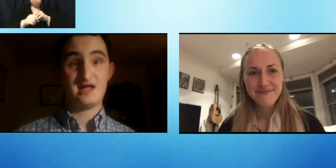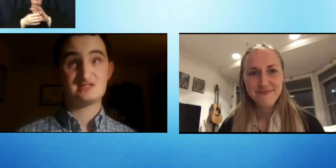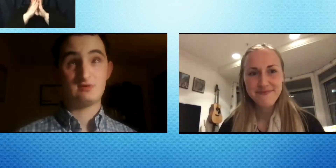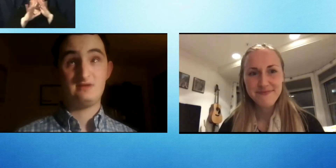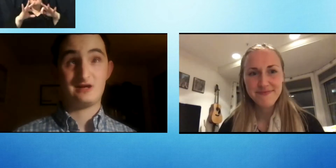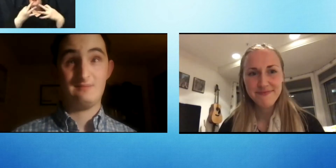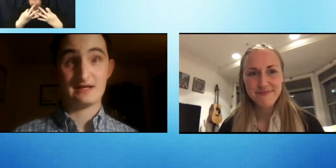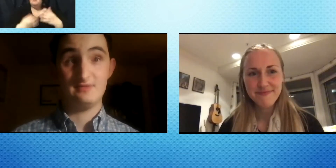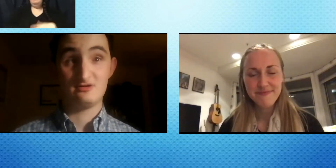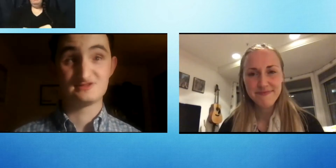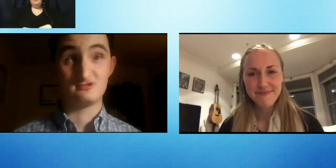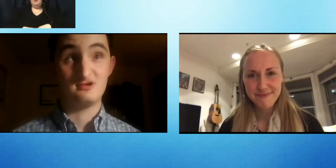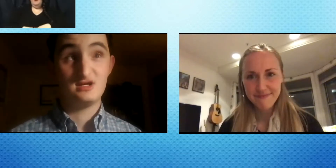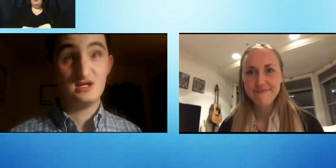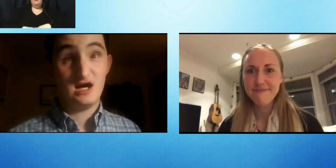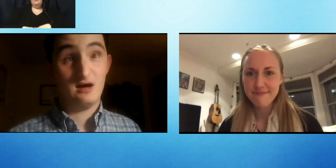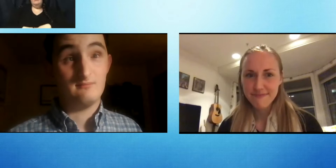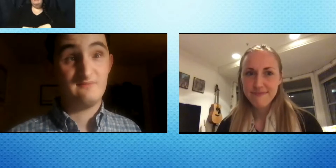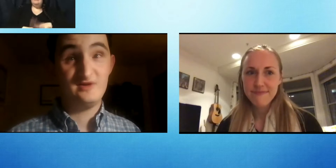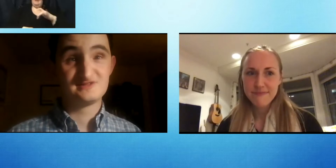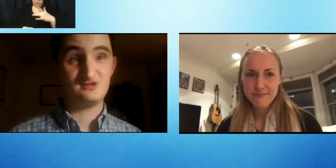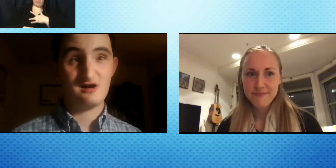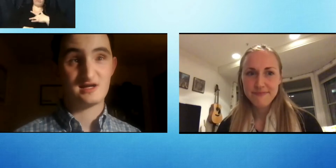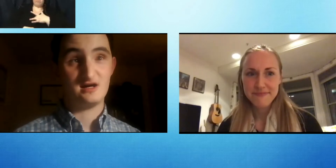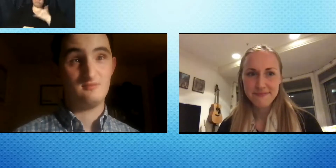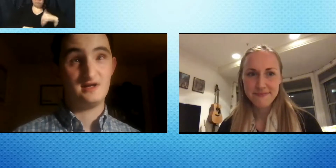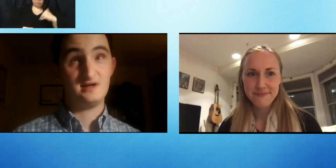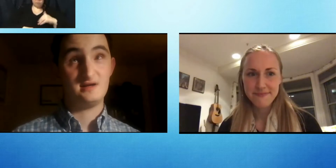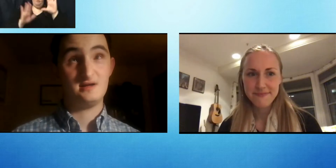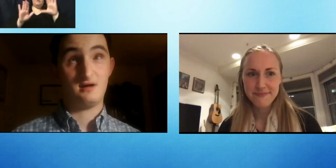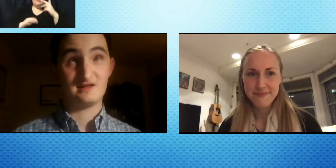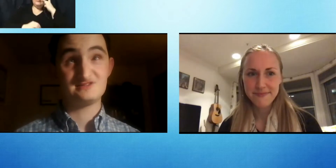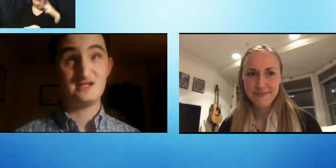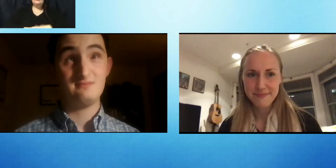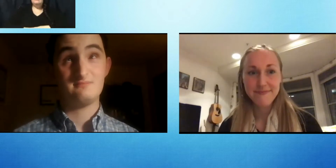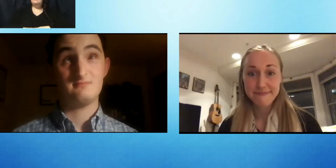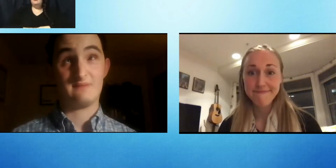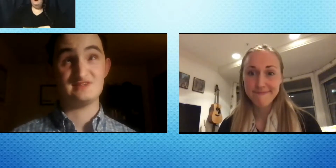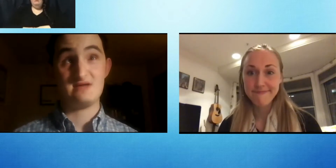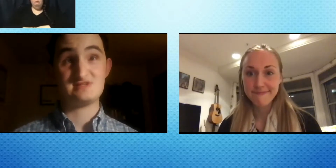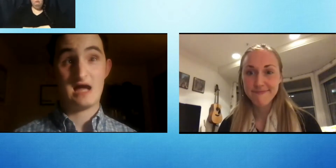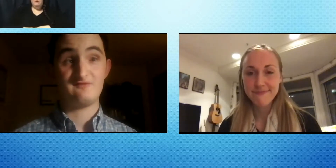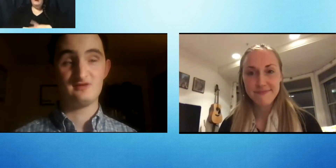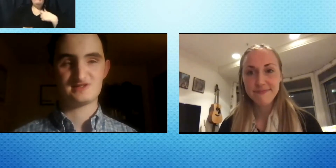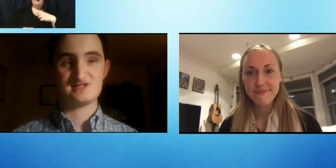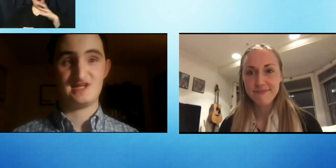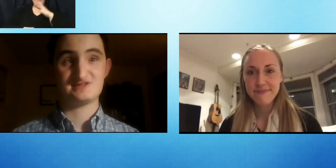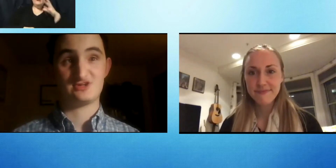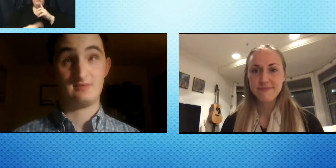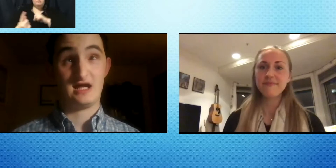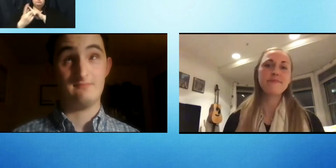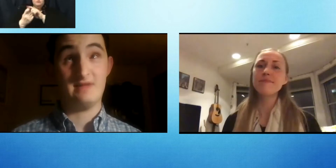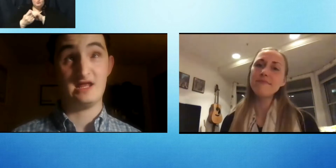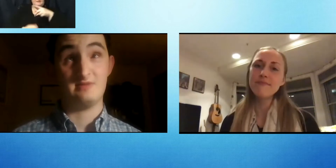never been connected with PYD back in middle school. It feels so long ago, but honestly, at the same time, it feels like just